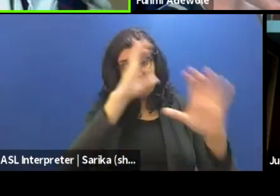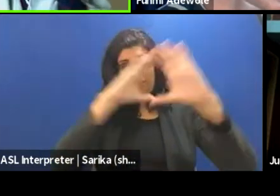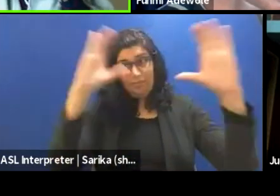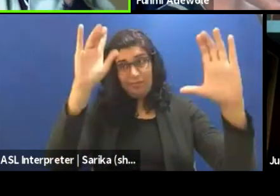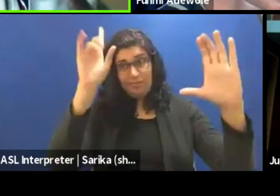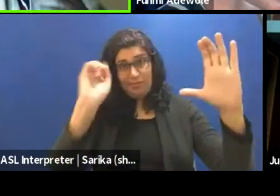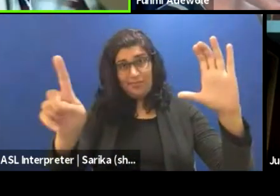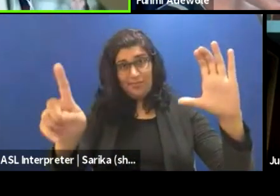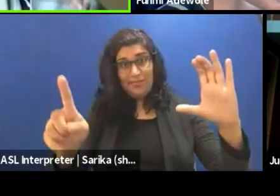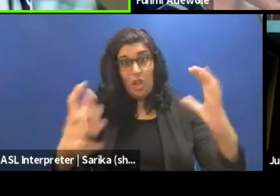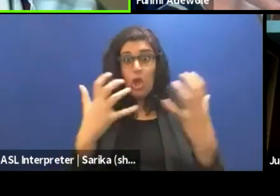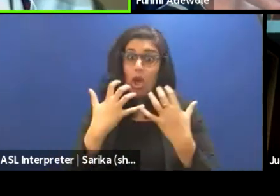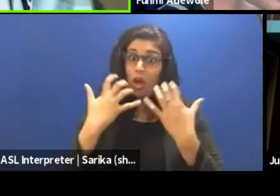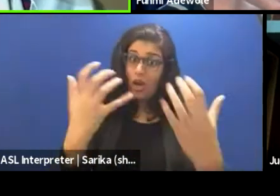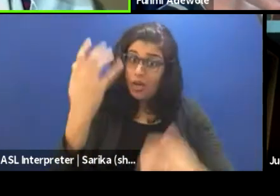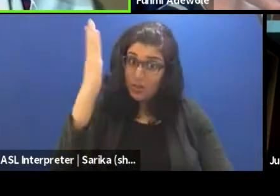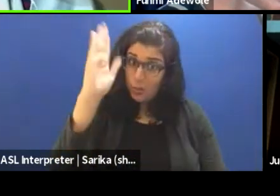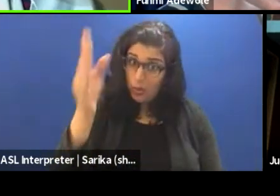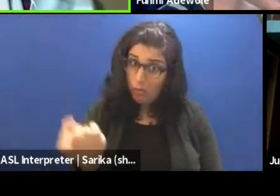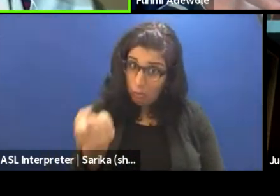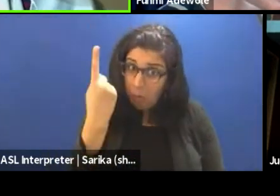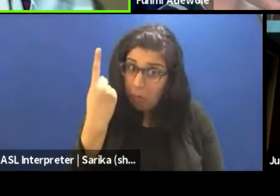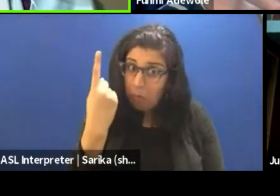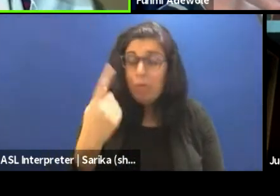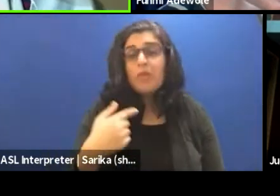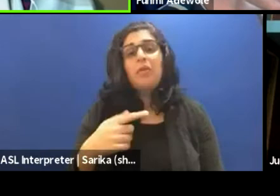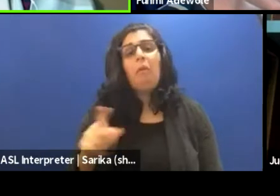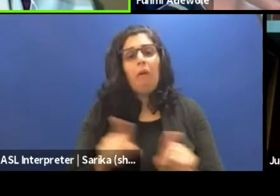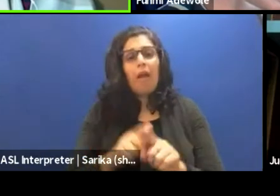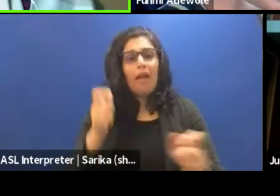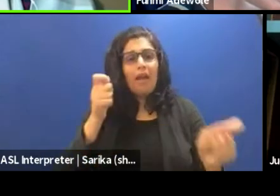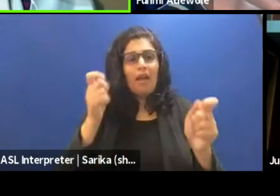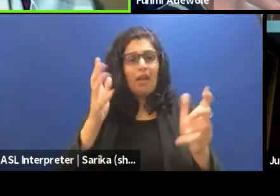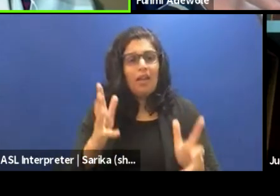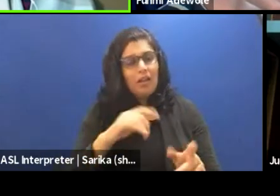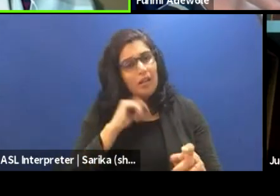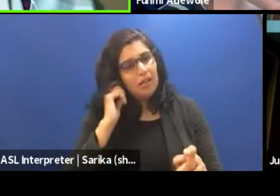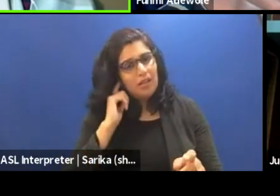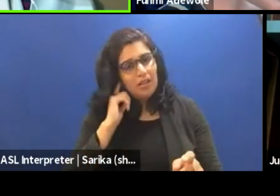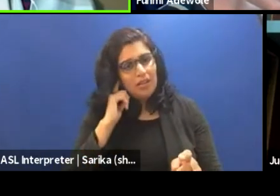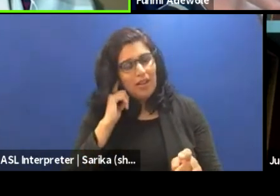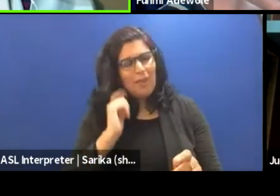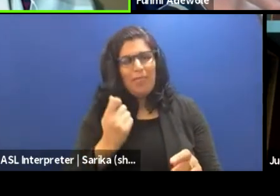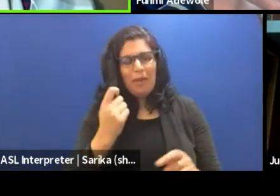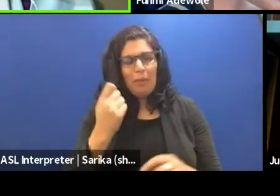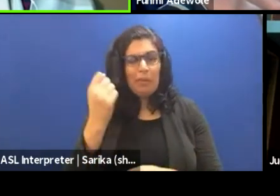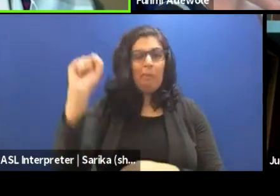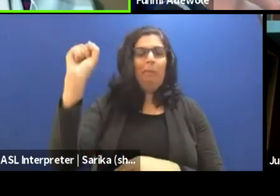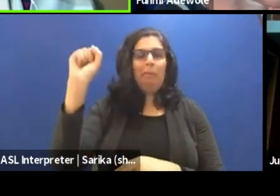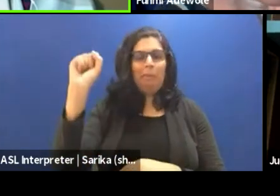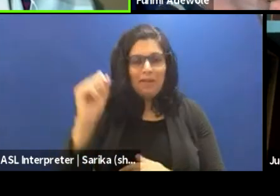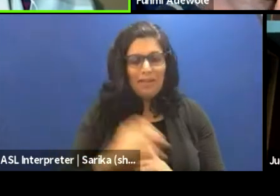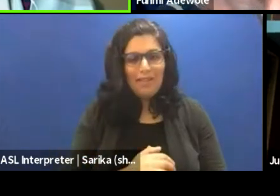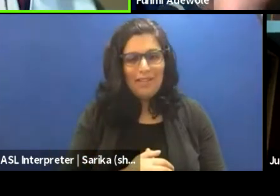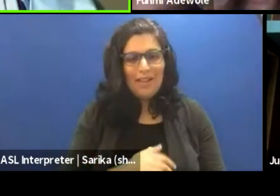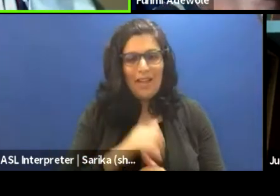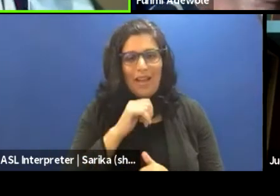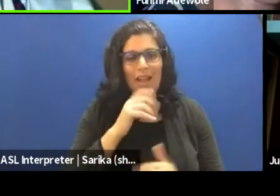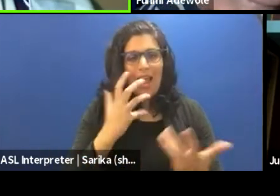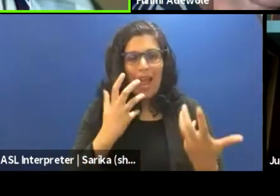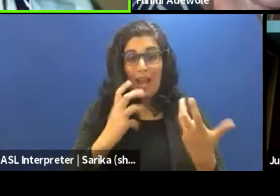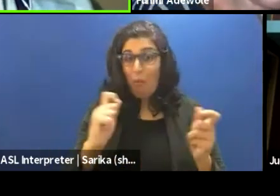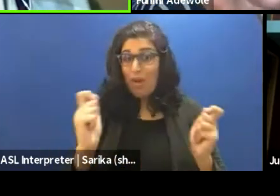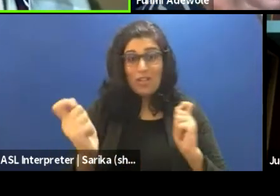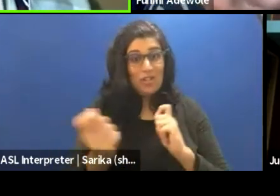And as a director, I think I'm sort of a rebel, because I'm not looking to change